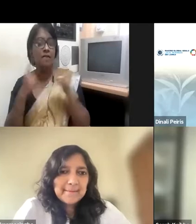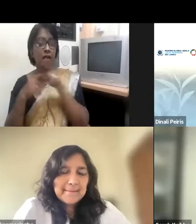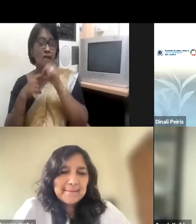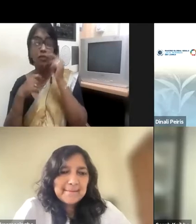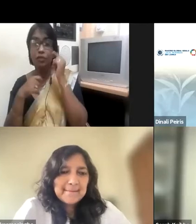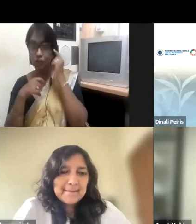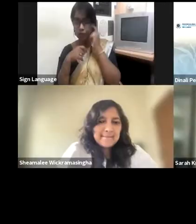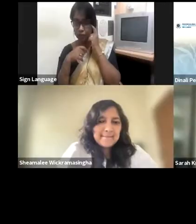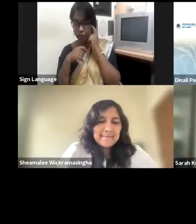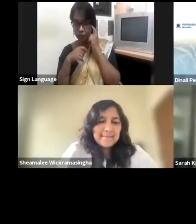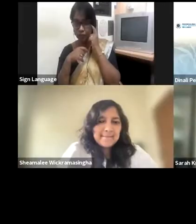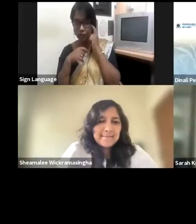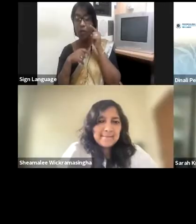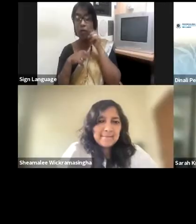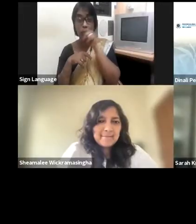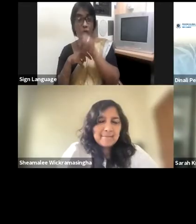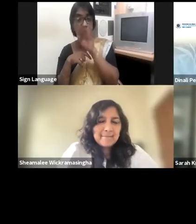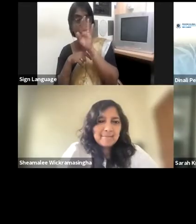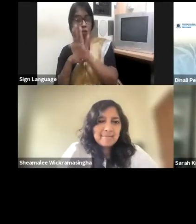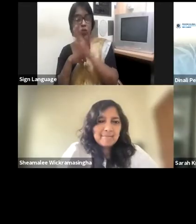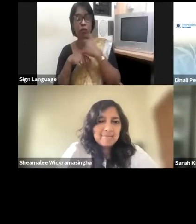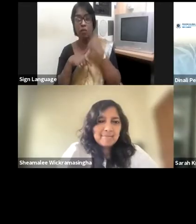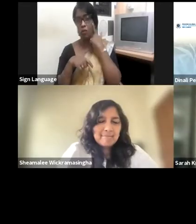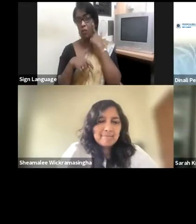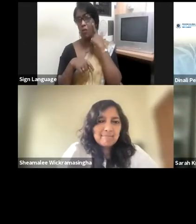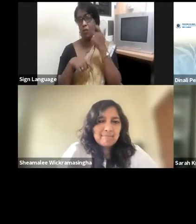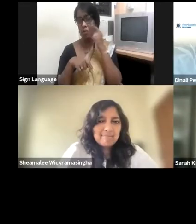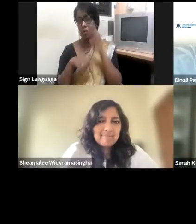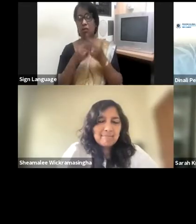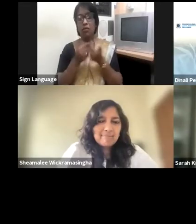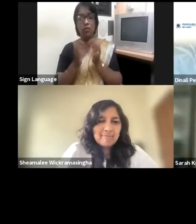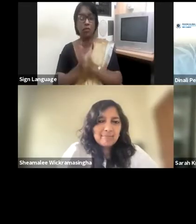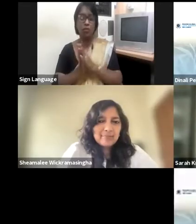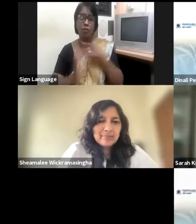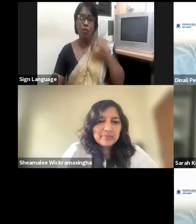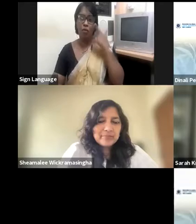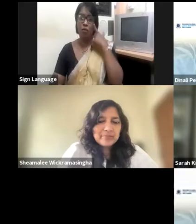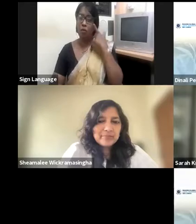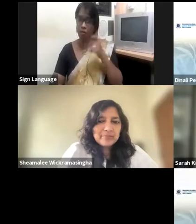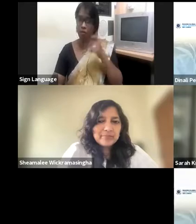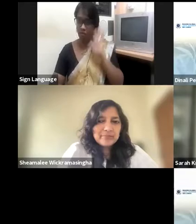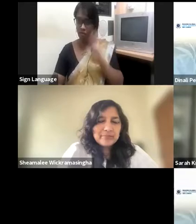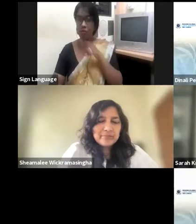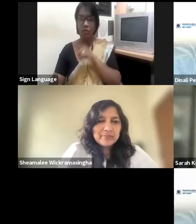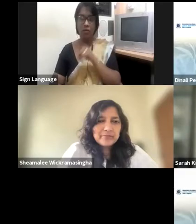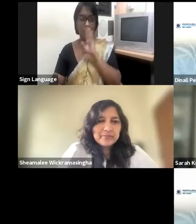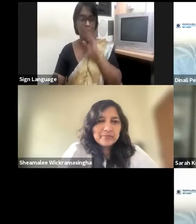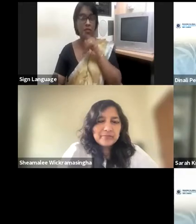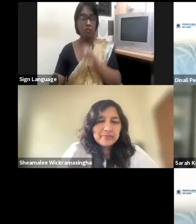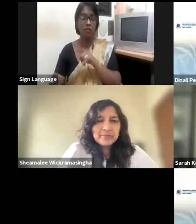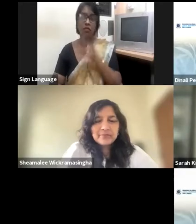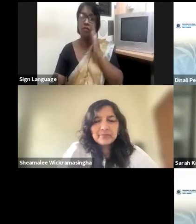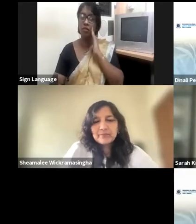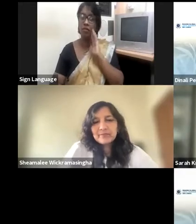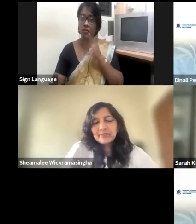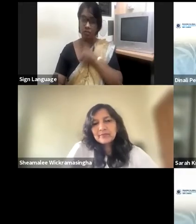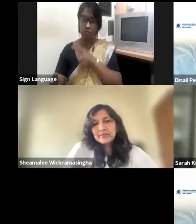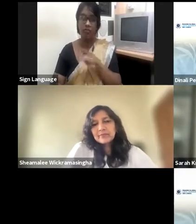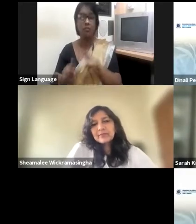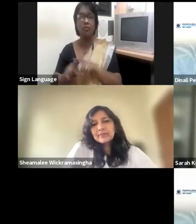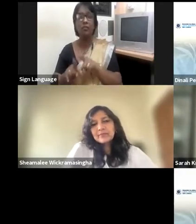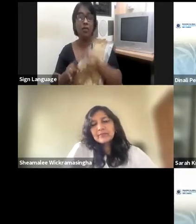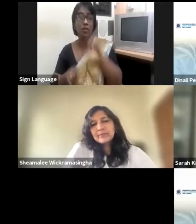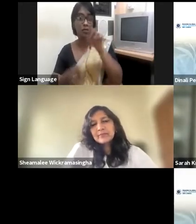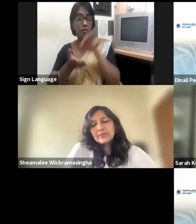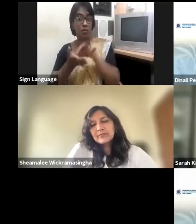-aware of the situation. So when these biases usually happen, whenever you try to make decisions within